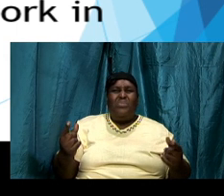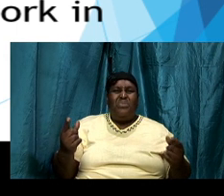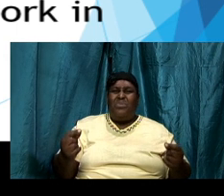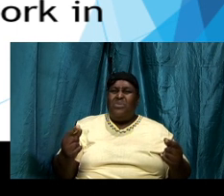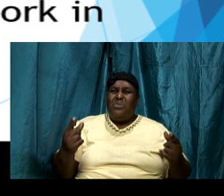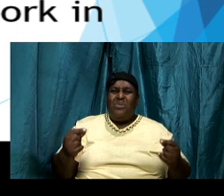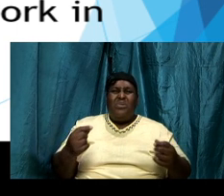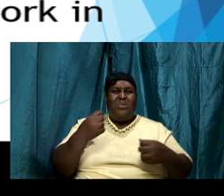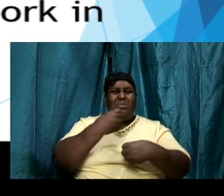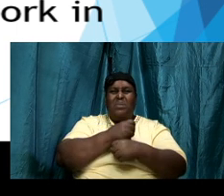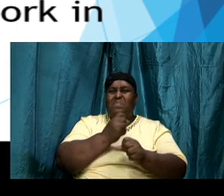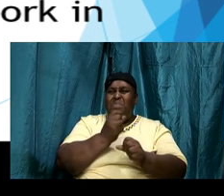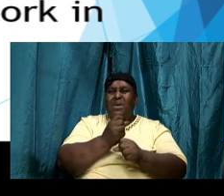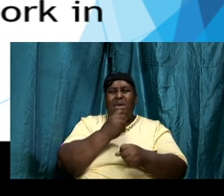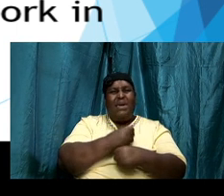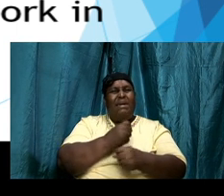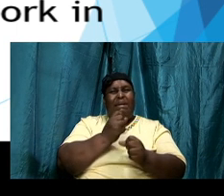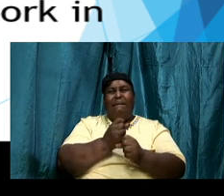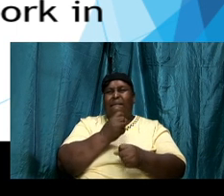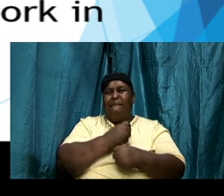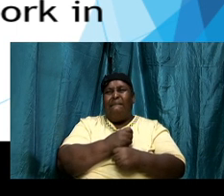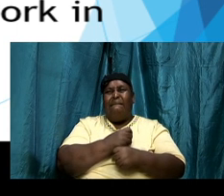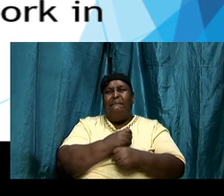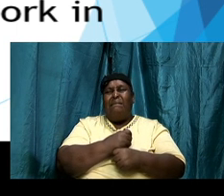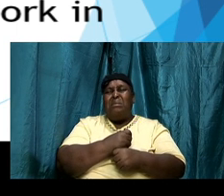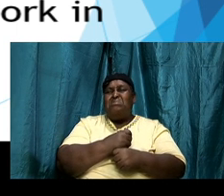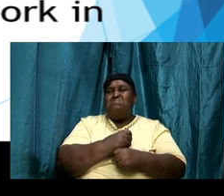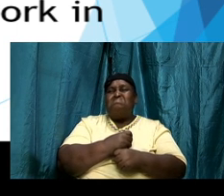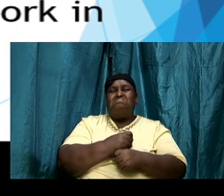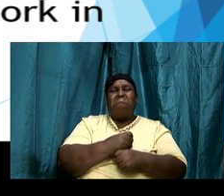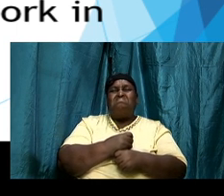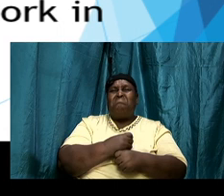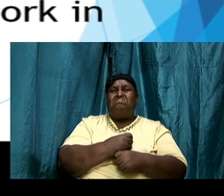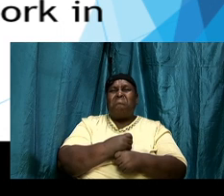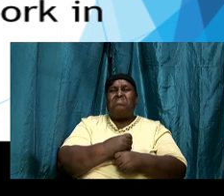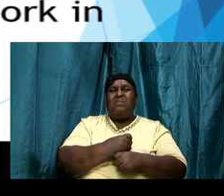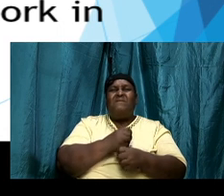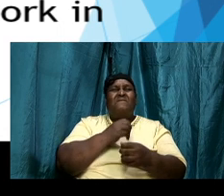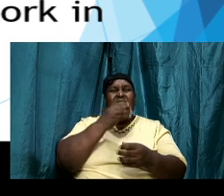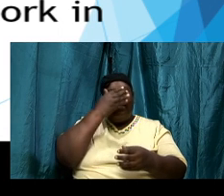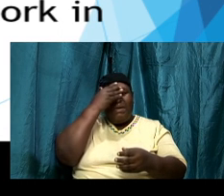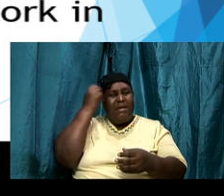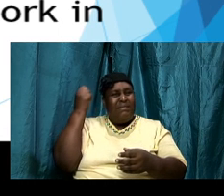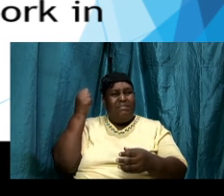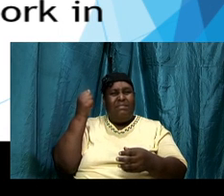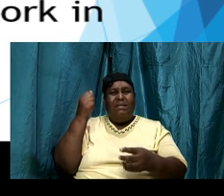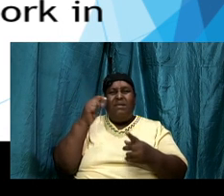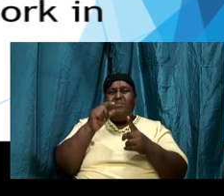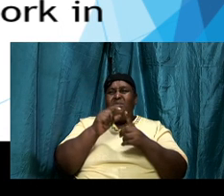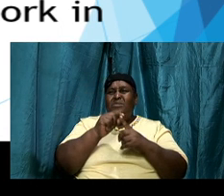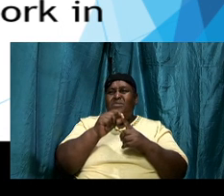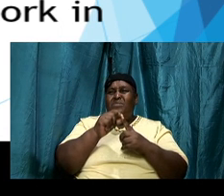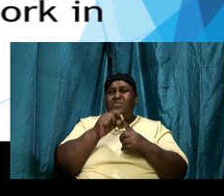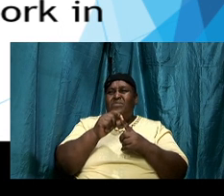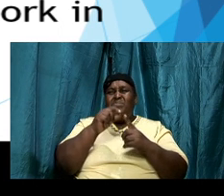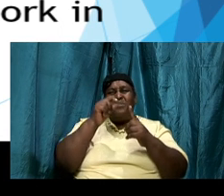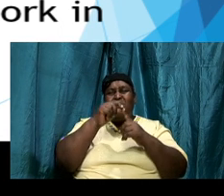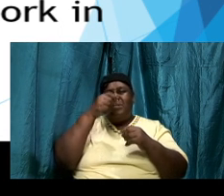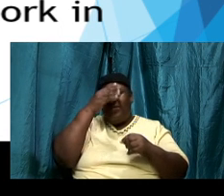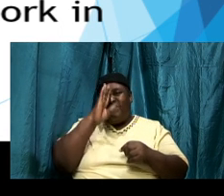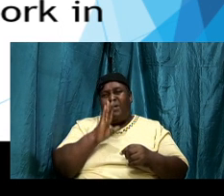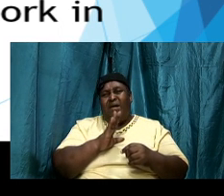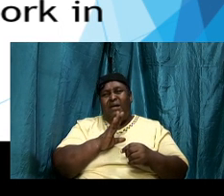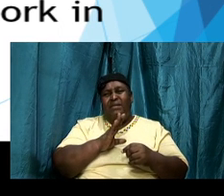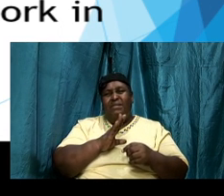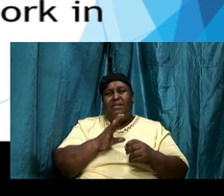teacher as a mighty man a mighty woman of faith and it is just that God has endowed